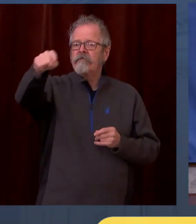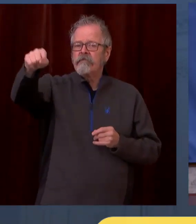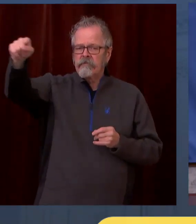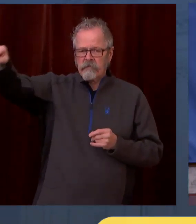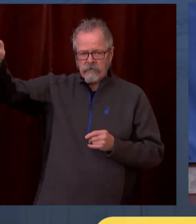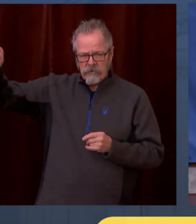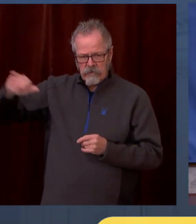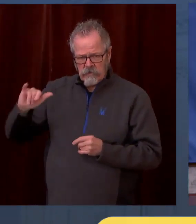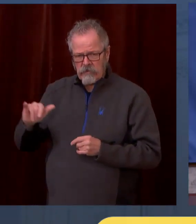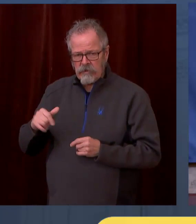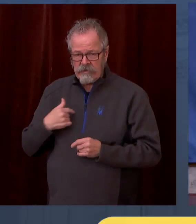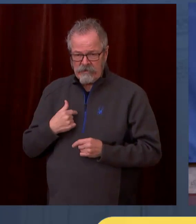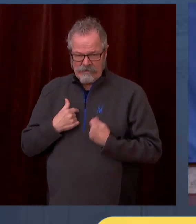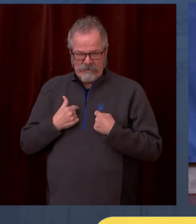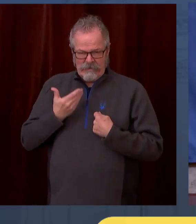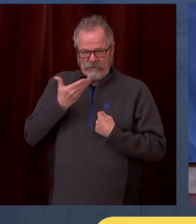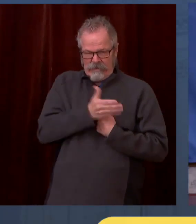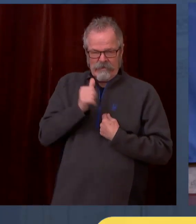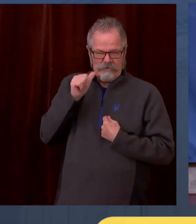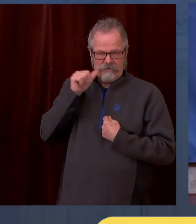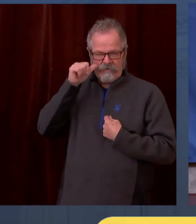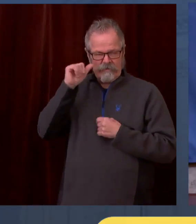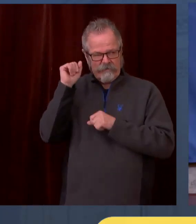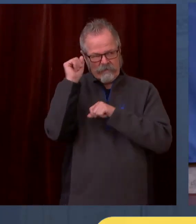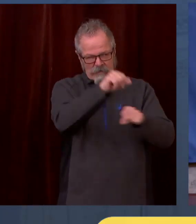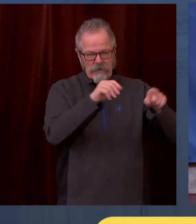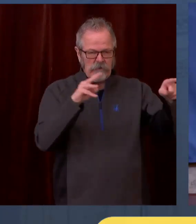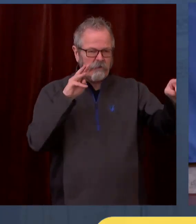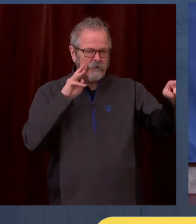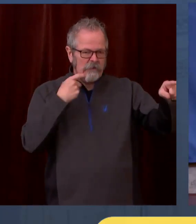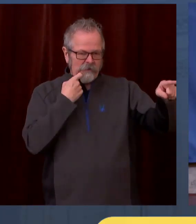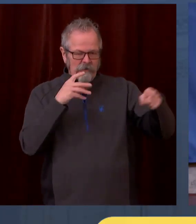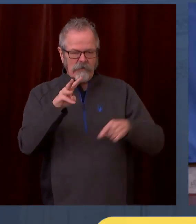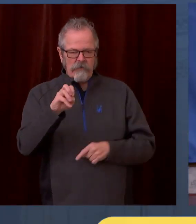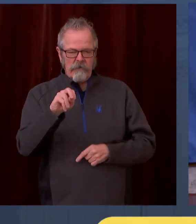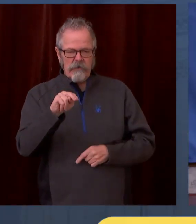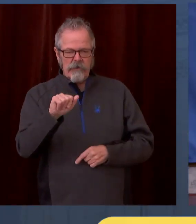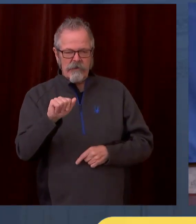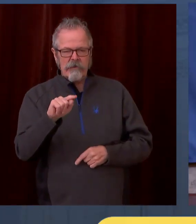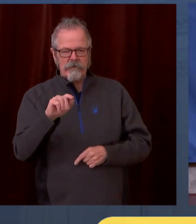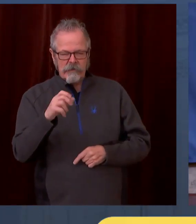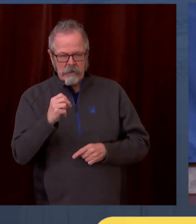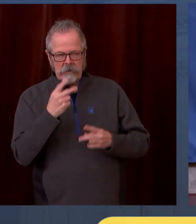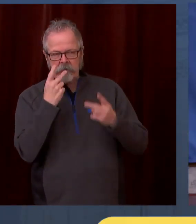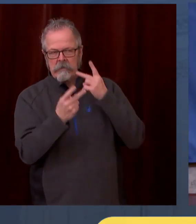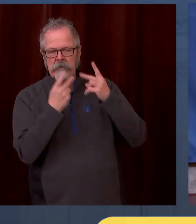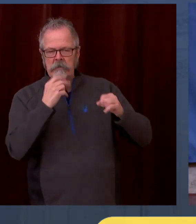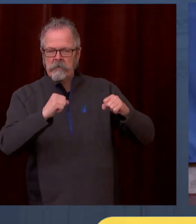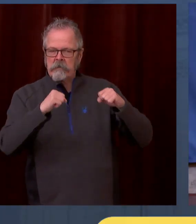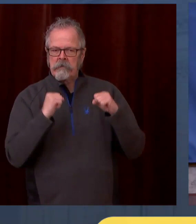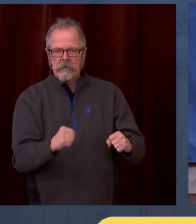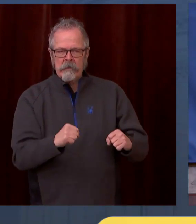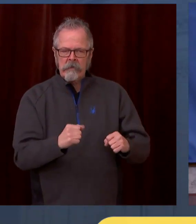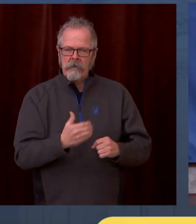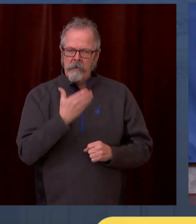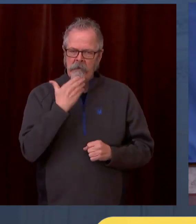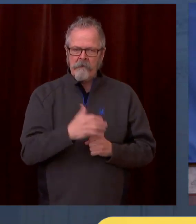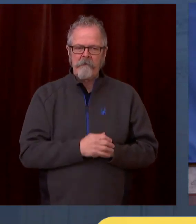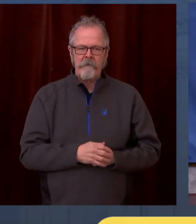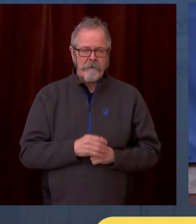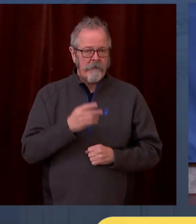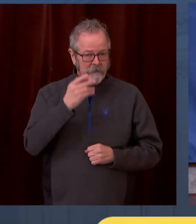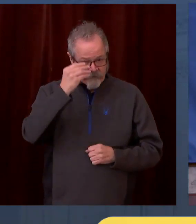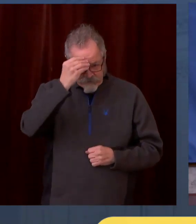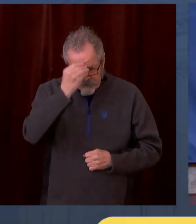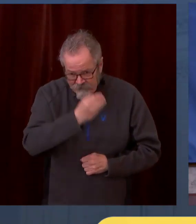I'm also happy about the general pace of this timeline. This timeline is much faster than we would have predicted a couple months ago. And